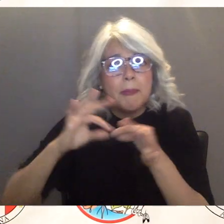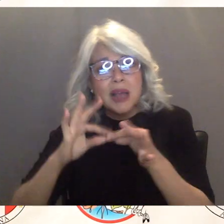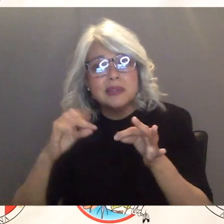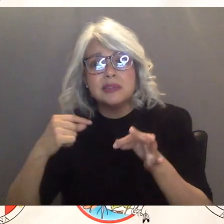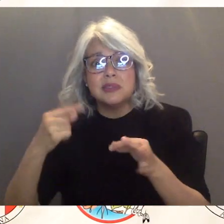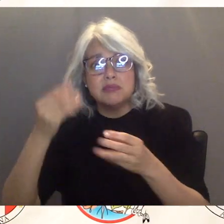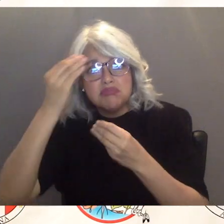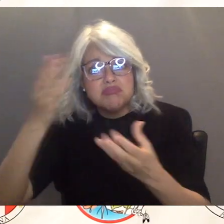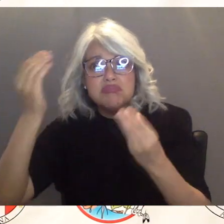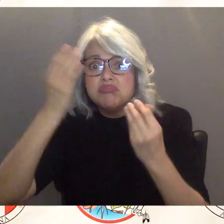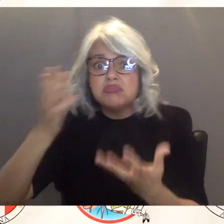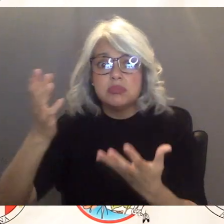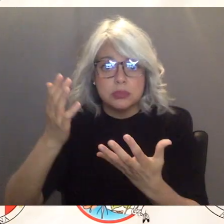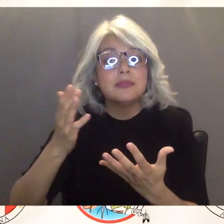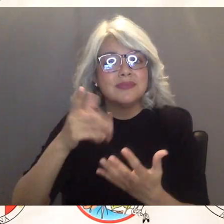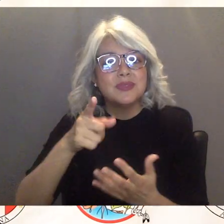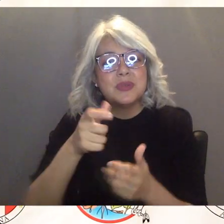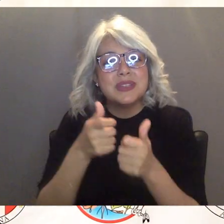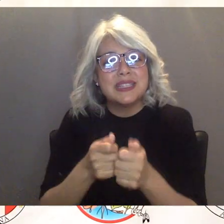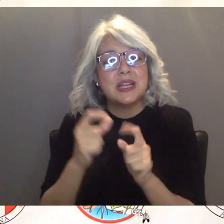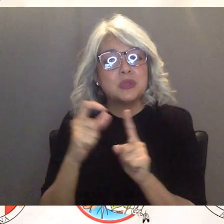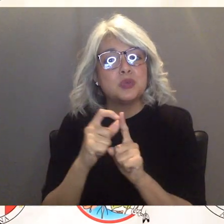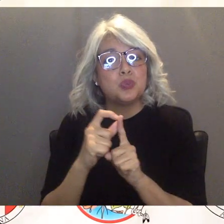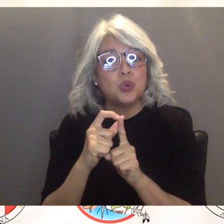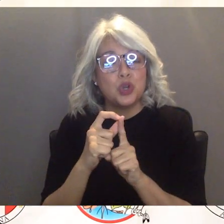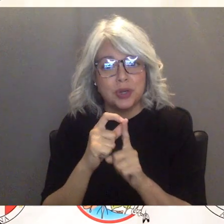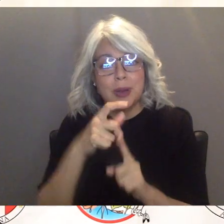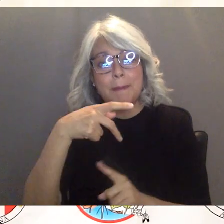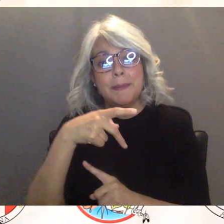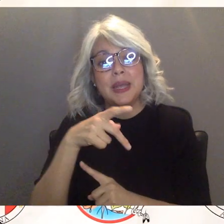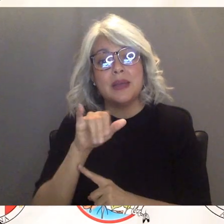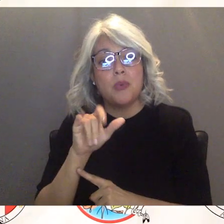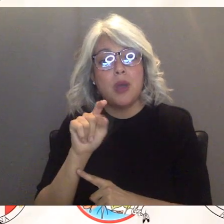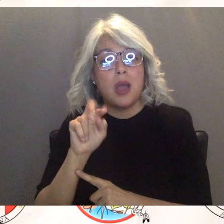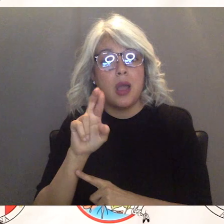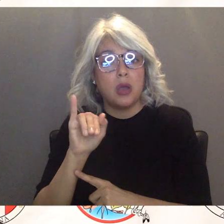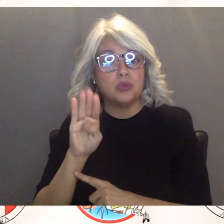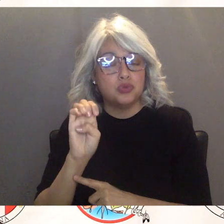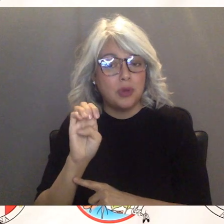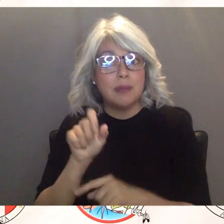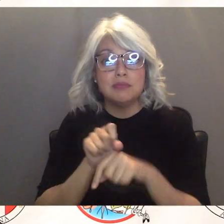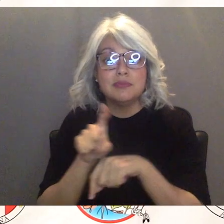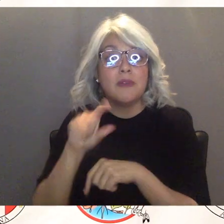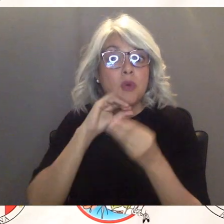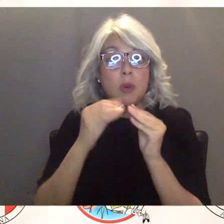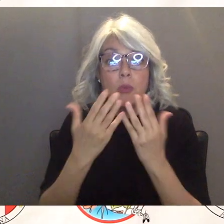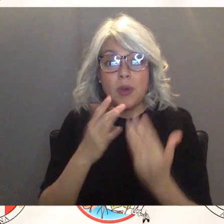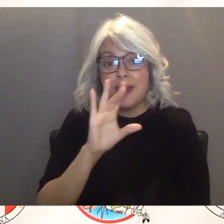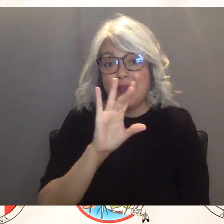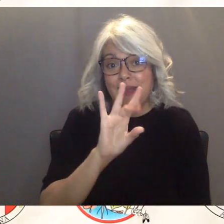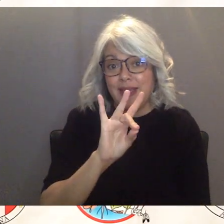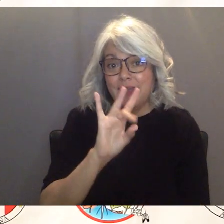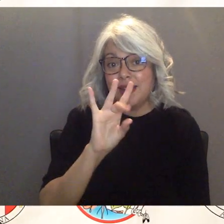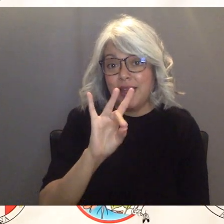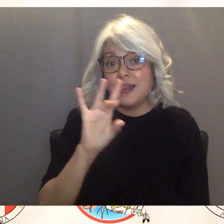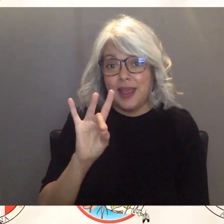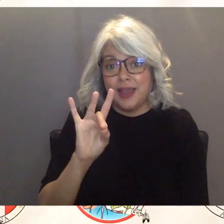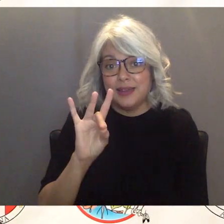pytribe to 888-777 i'll say that one more time